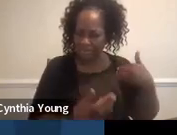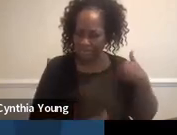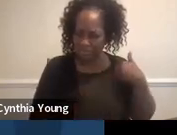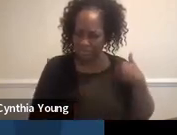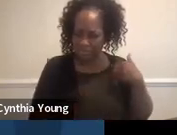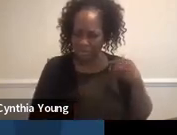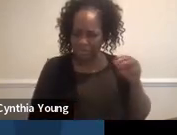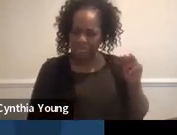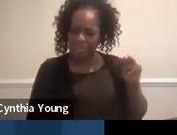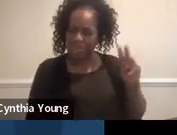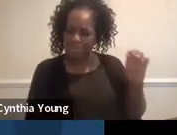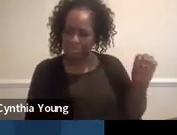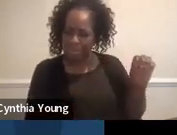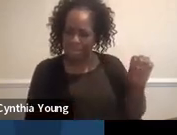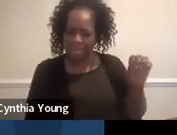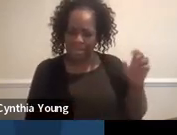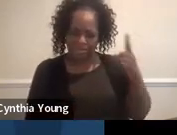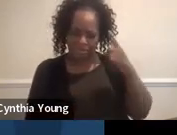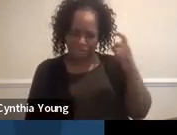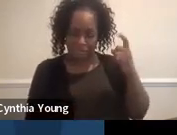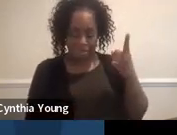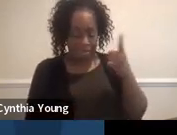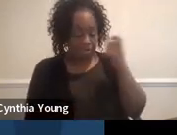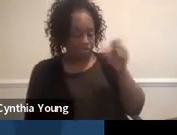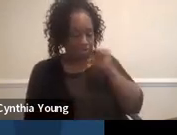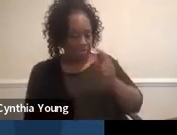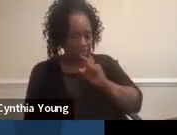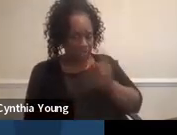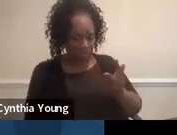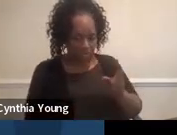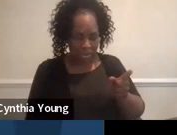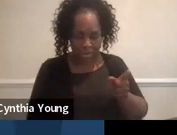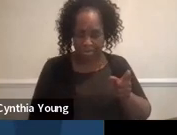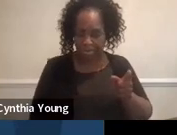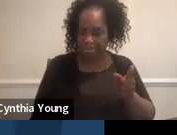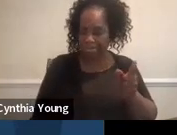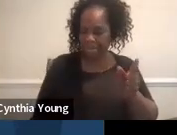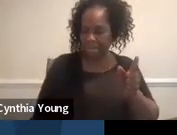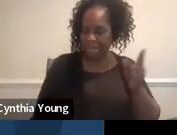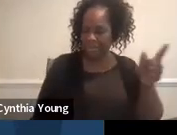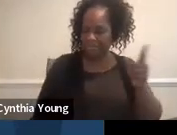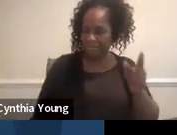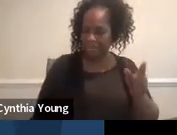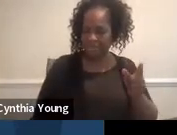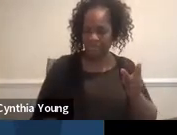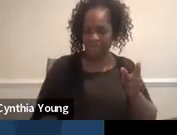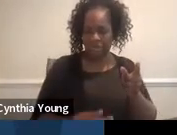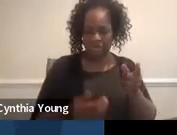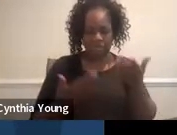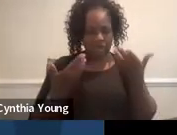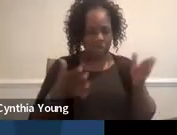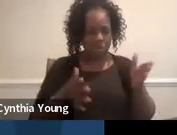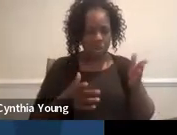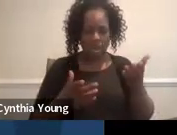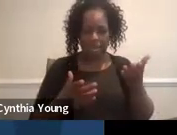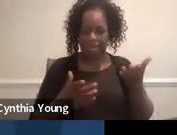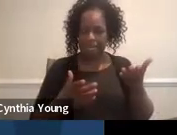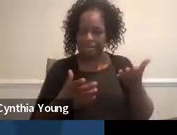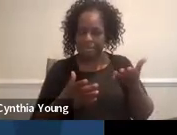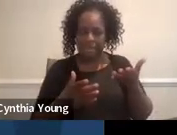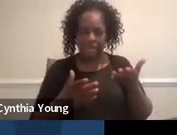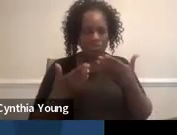been a dream, but I think that they're discouraging people from meeting too,